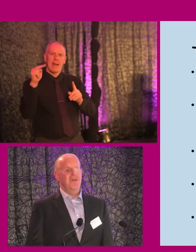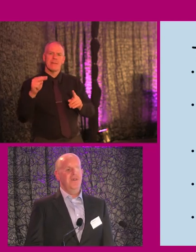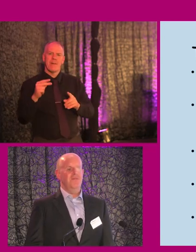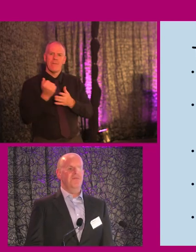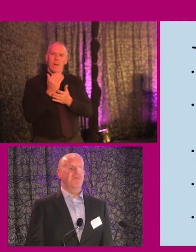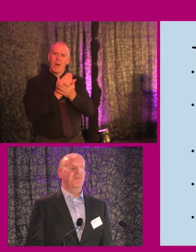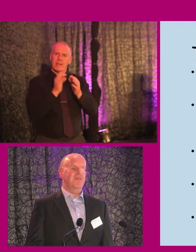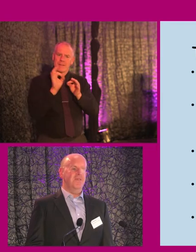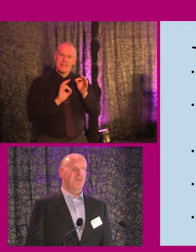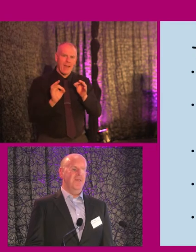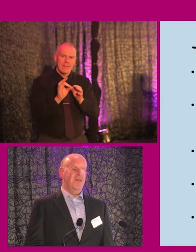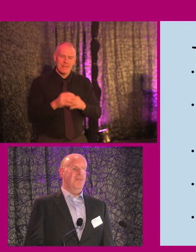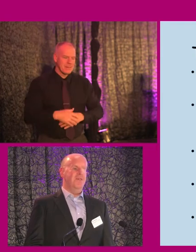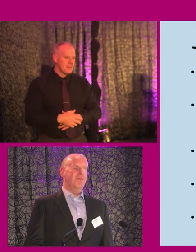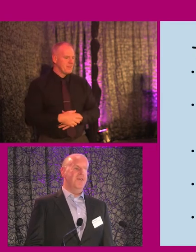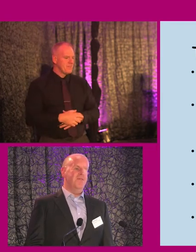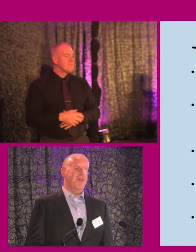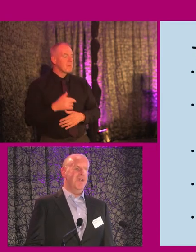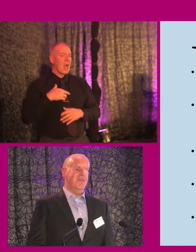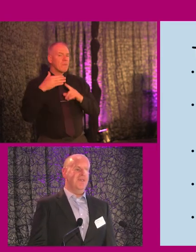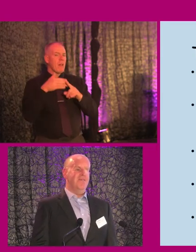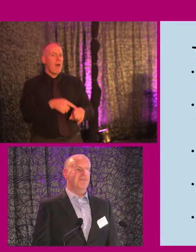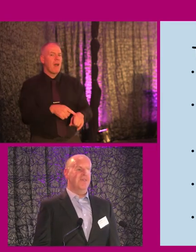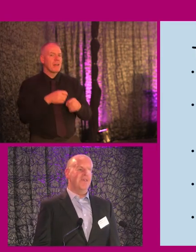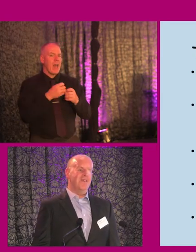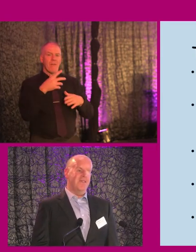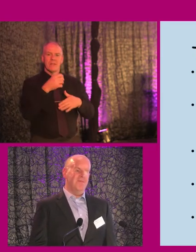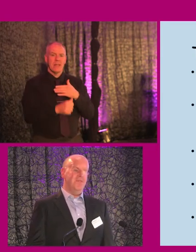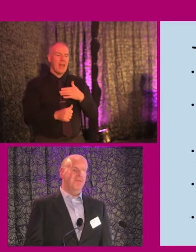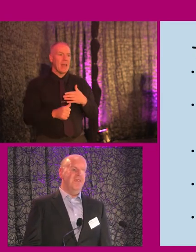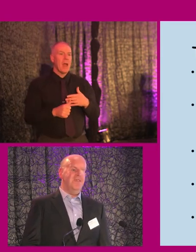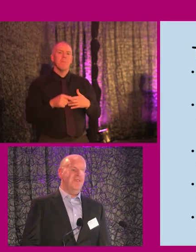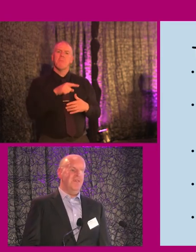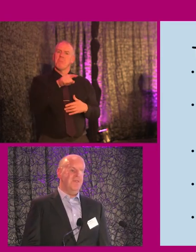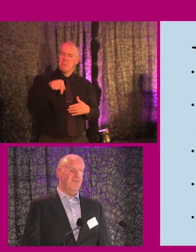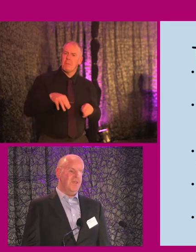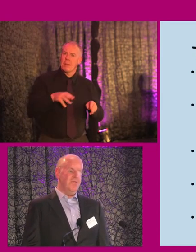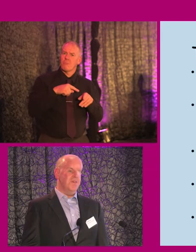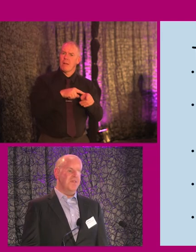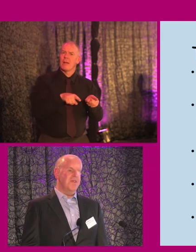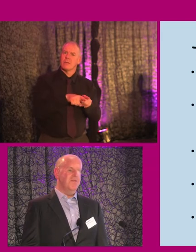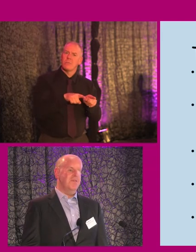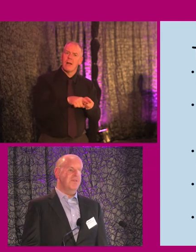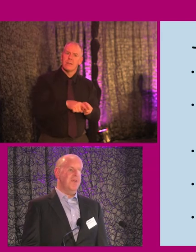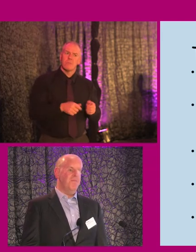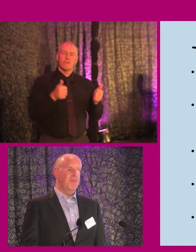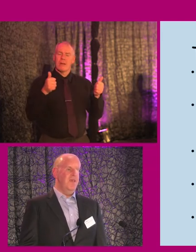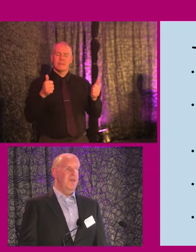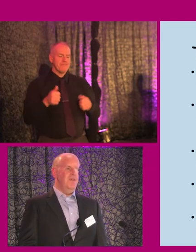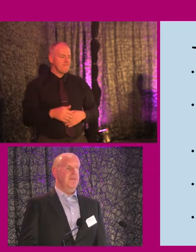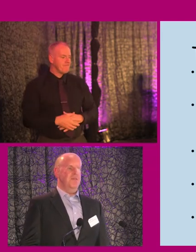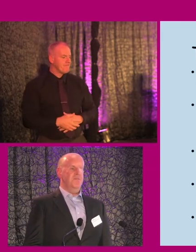the of the environment that they're using that I rely on every day. And it's good to know that they're relying on them too. It's a great equaliser, you know, so it's,